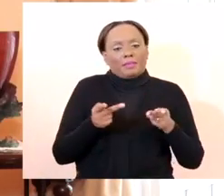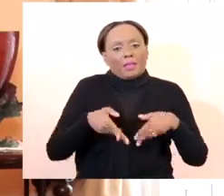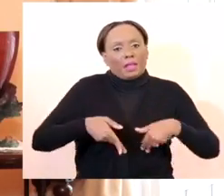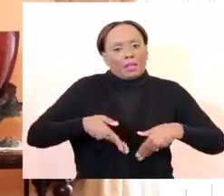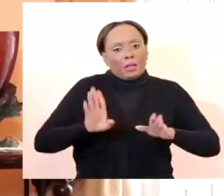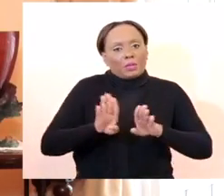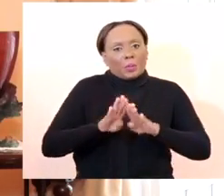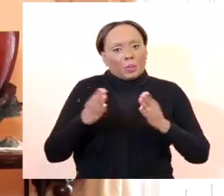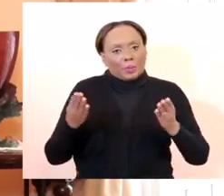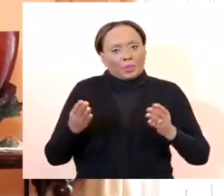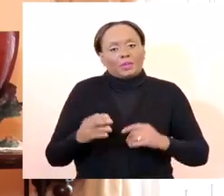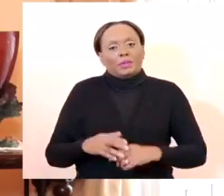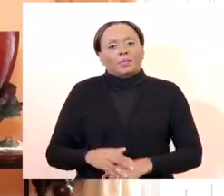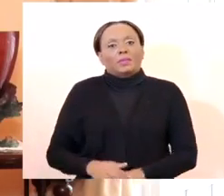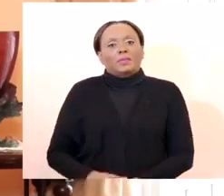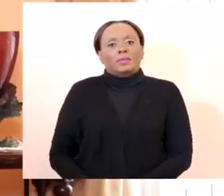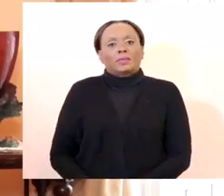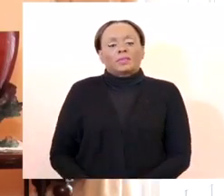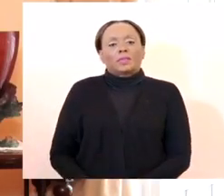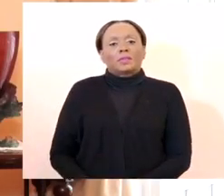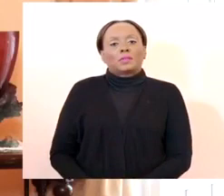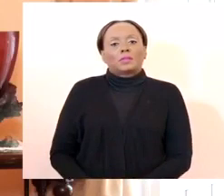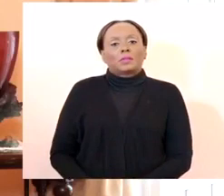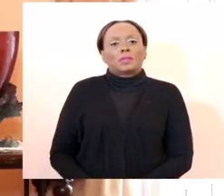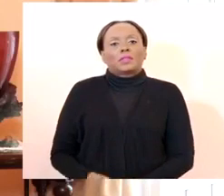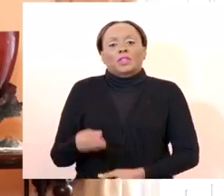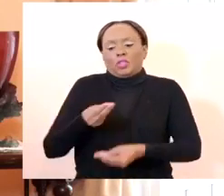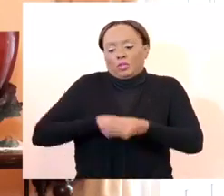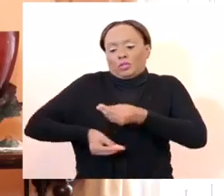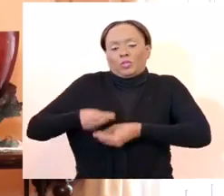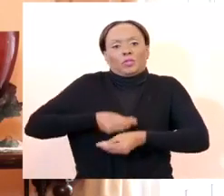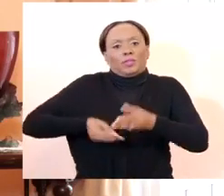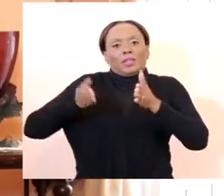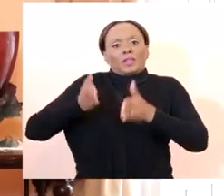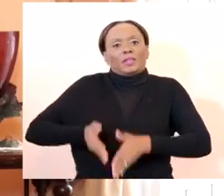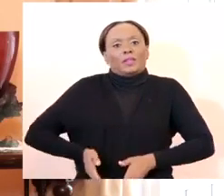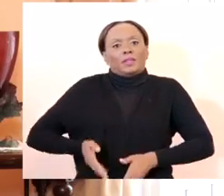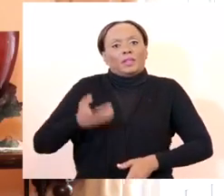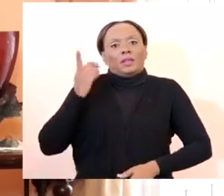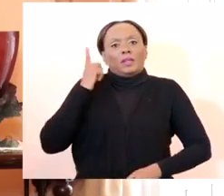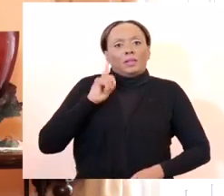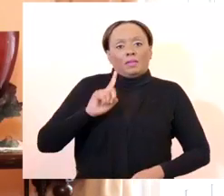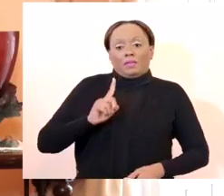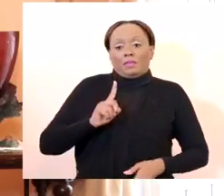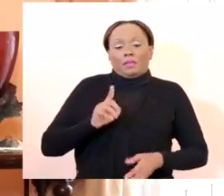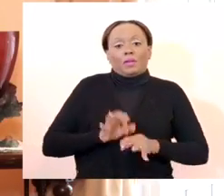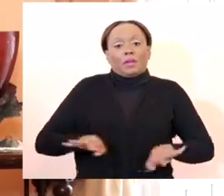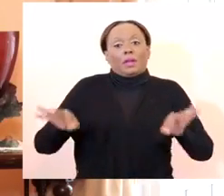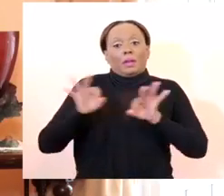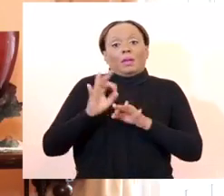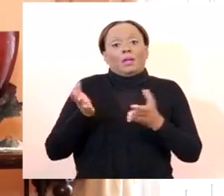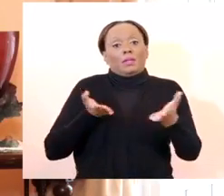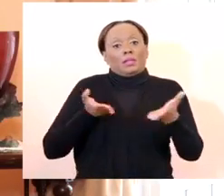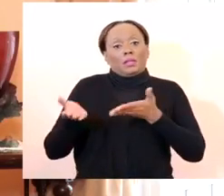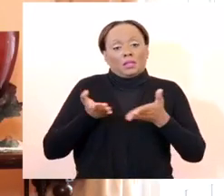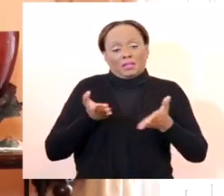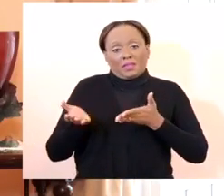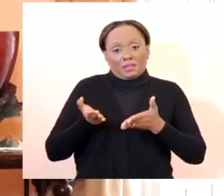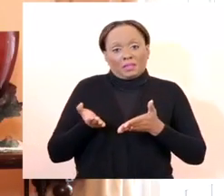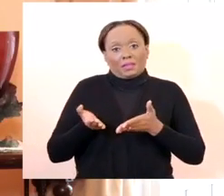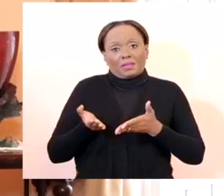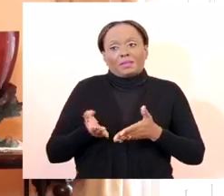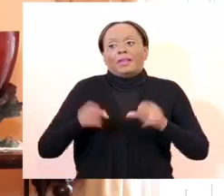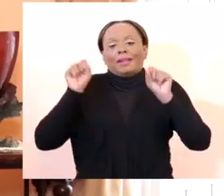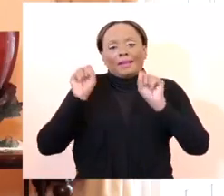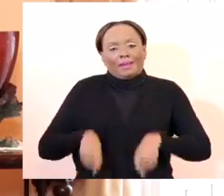going to allow the distributive traders for the supply of goods to essential services and businesses that are exempt to